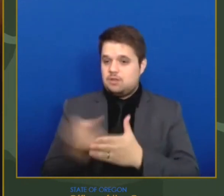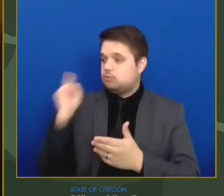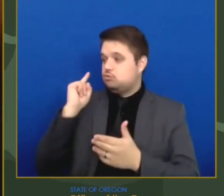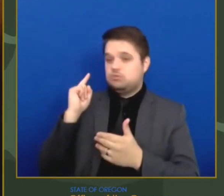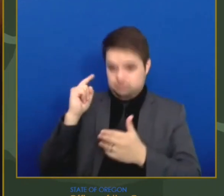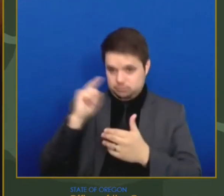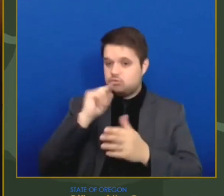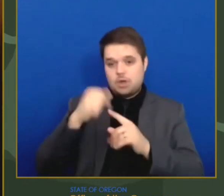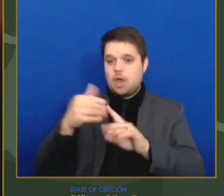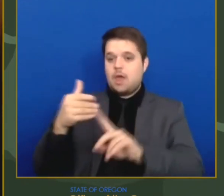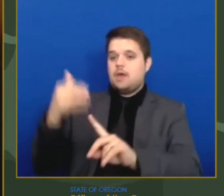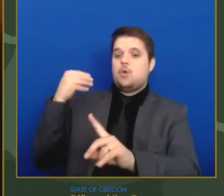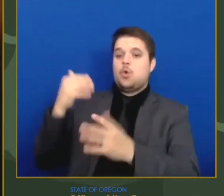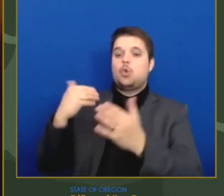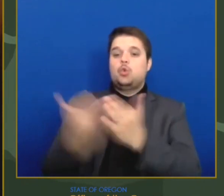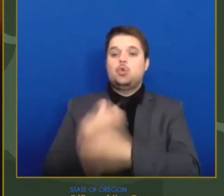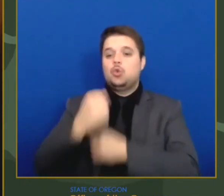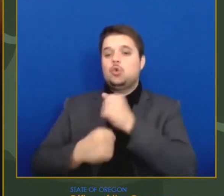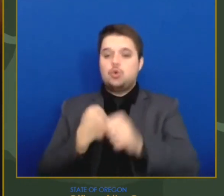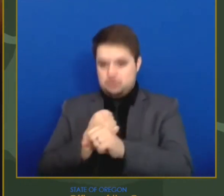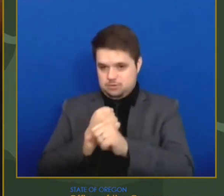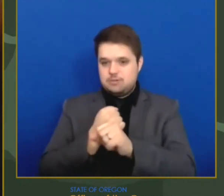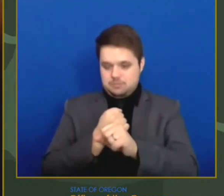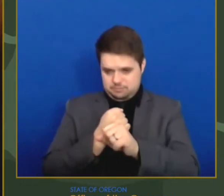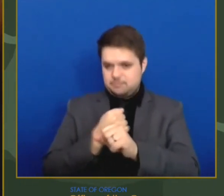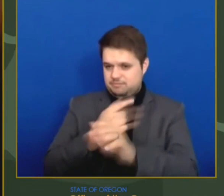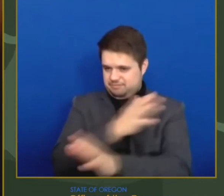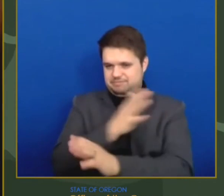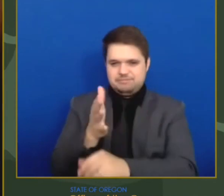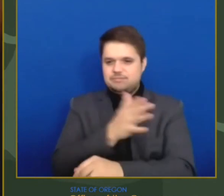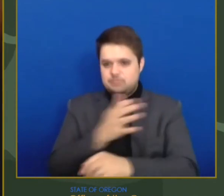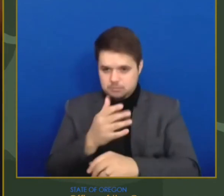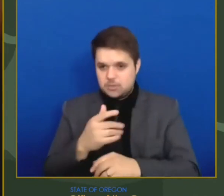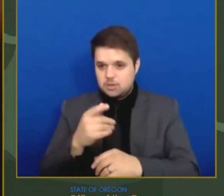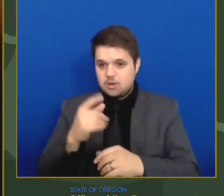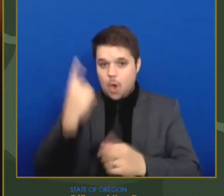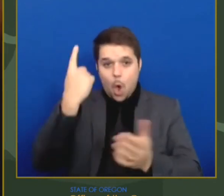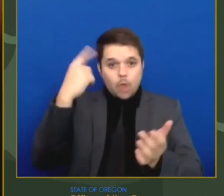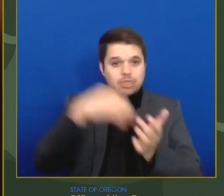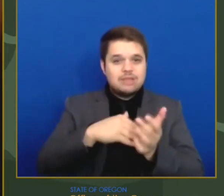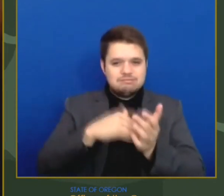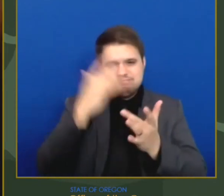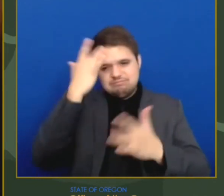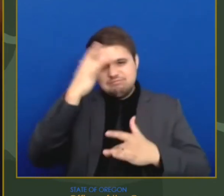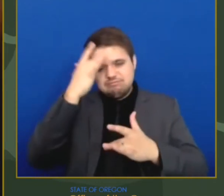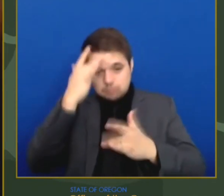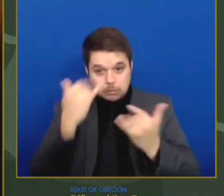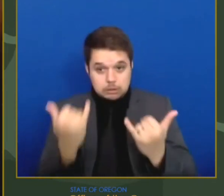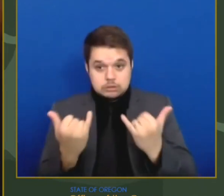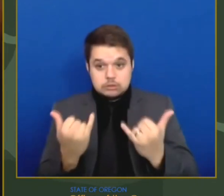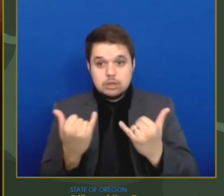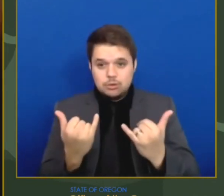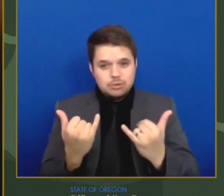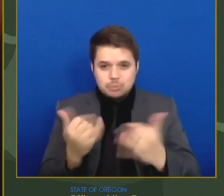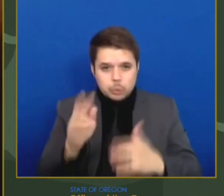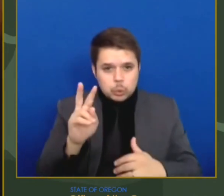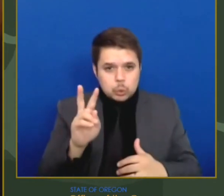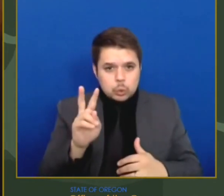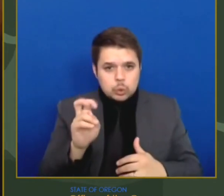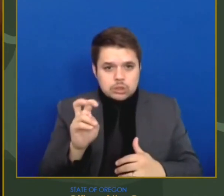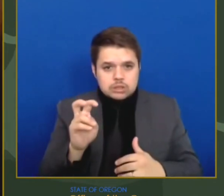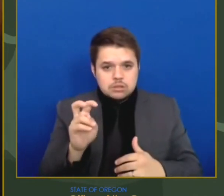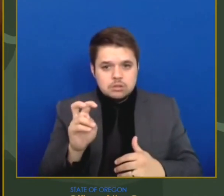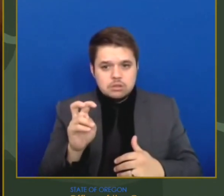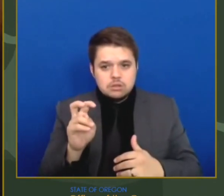,149. As of yesterday, the seven-day rolling average was 295, a 74